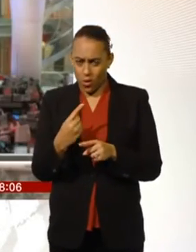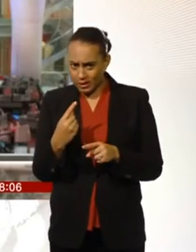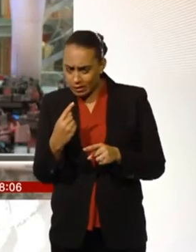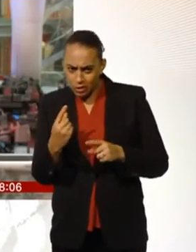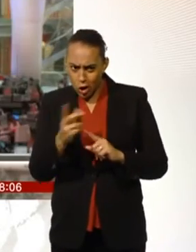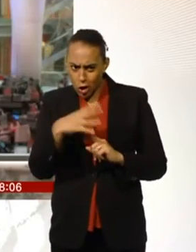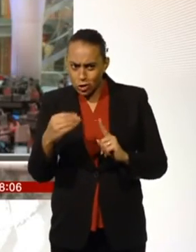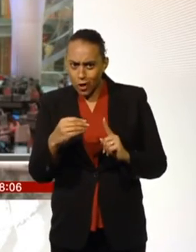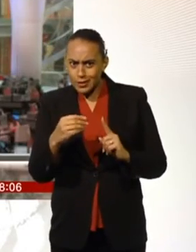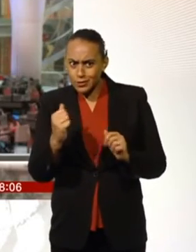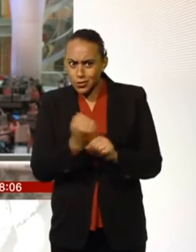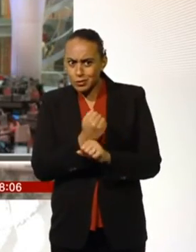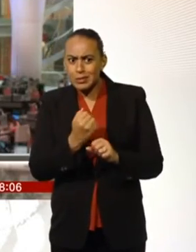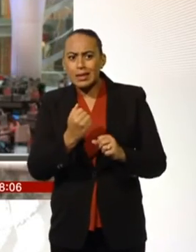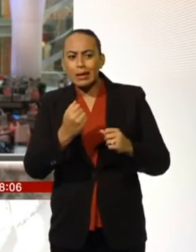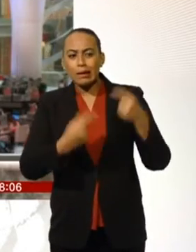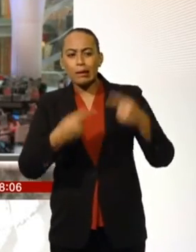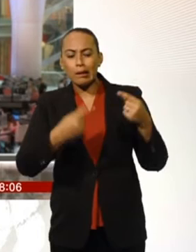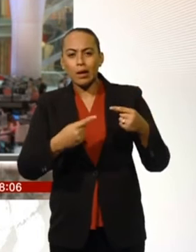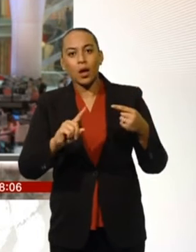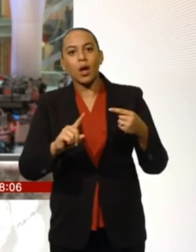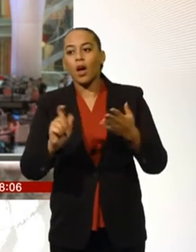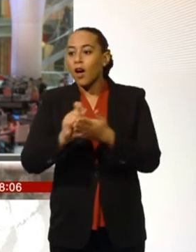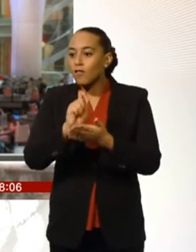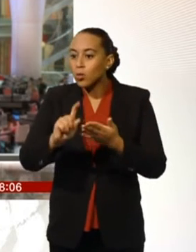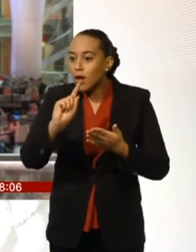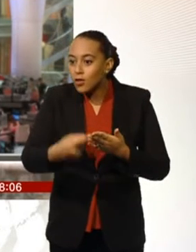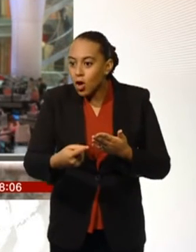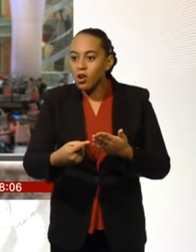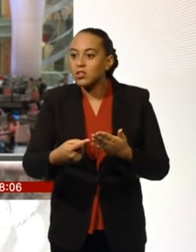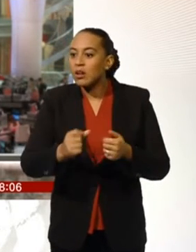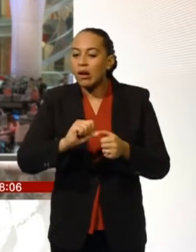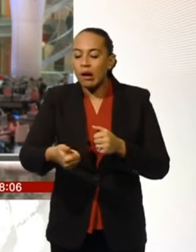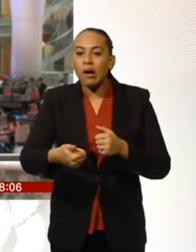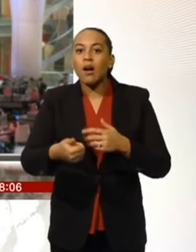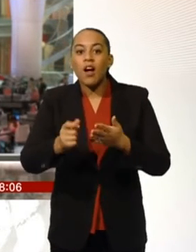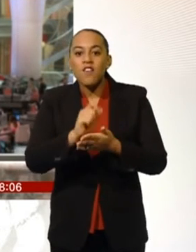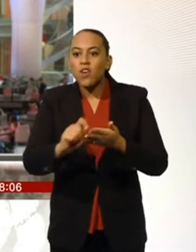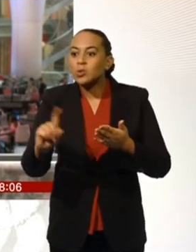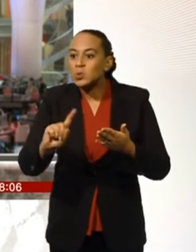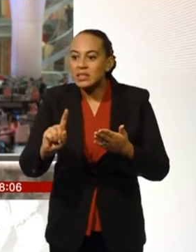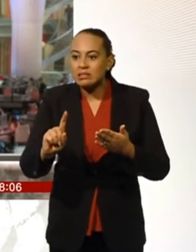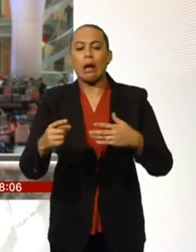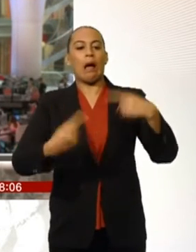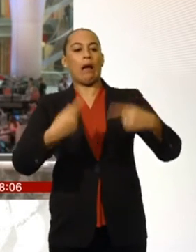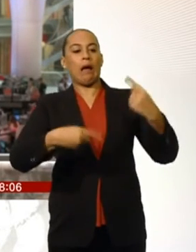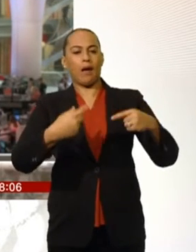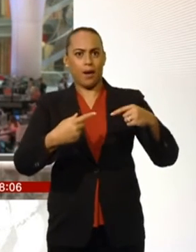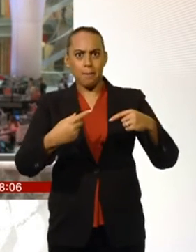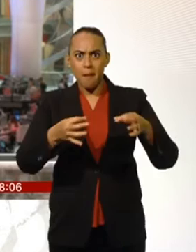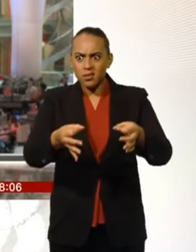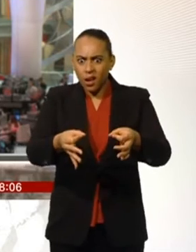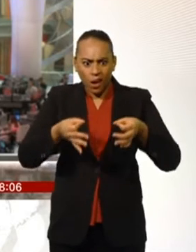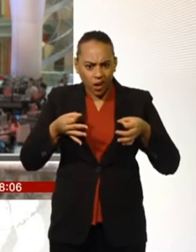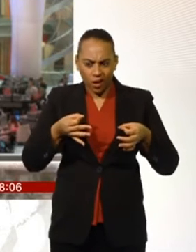thought would happen after that deal is done, just beginning to start now. So, even though Number 10 are pretty relaxed about this, even though